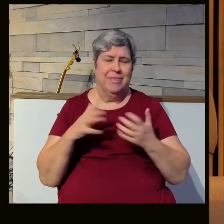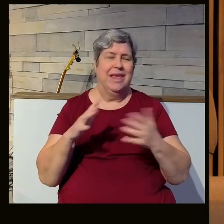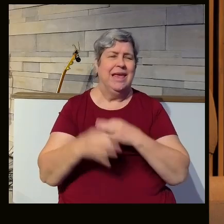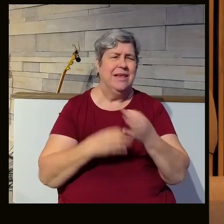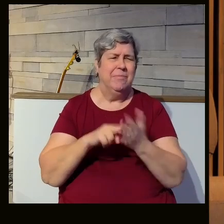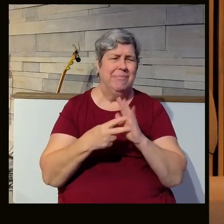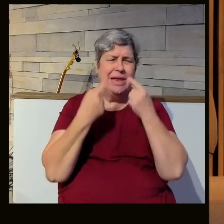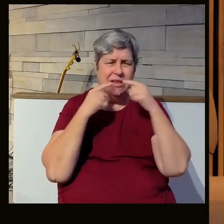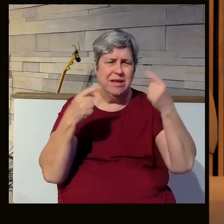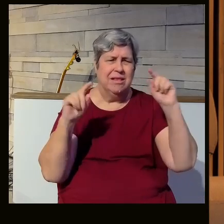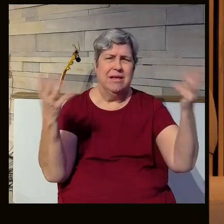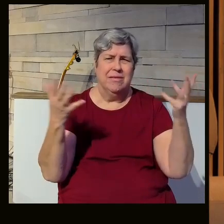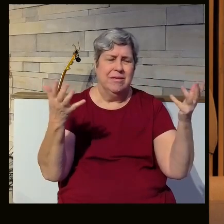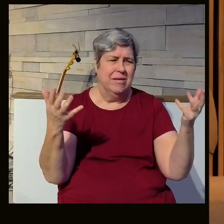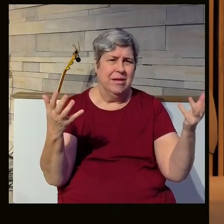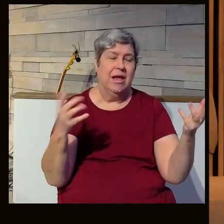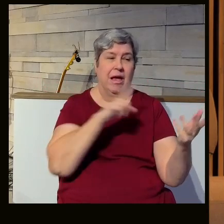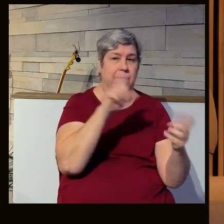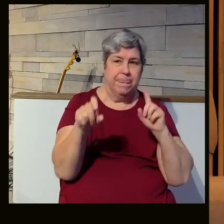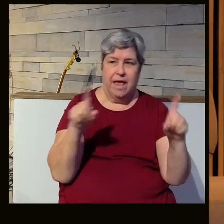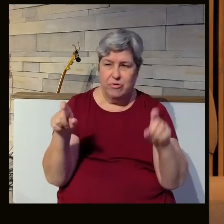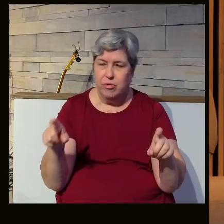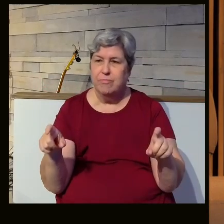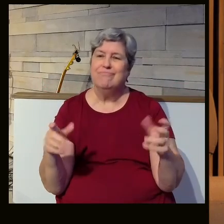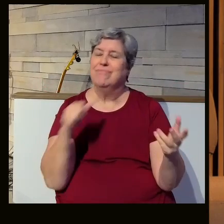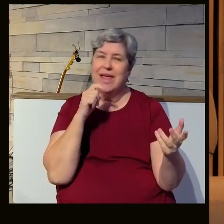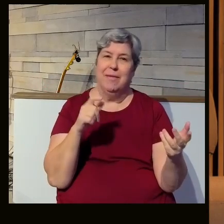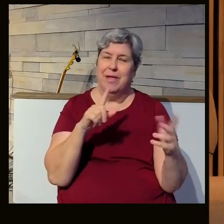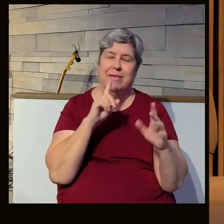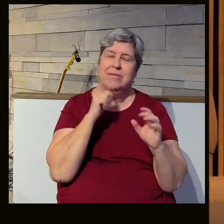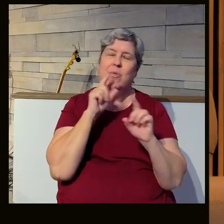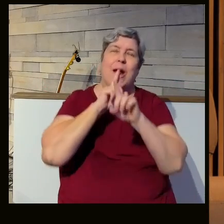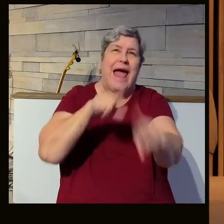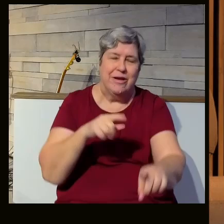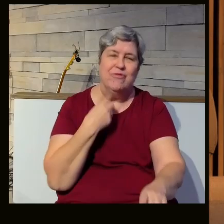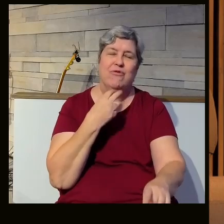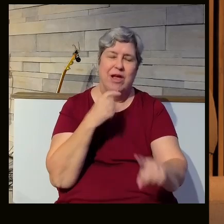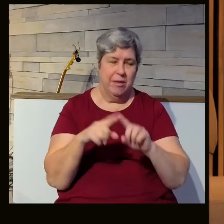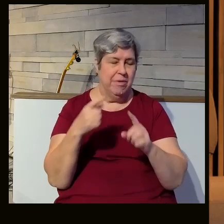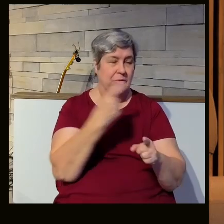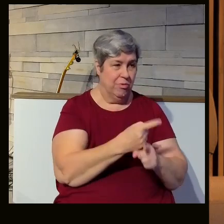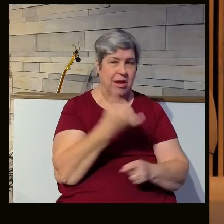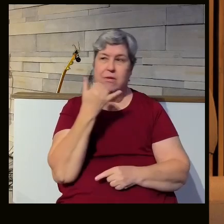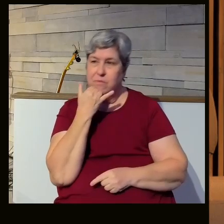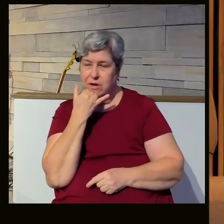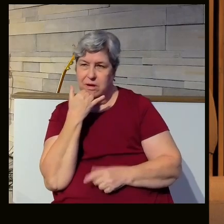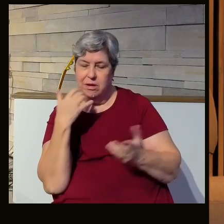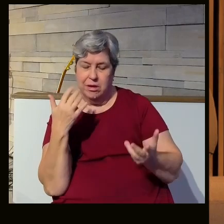success mean? What does success mean? I'll ask you this. This is going to be, I'm not going to ask you to answer out loud. It's a right and wrong question.